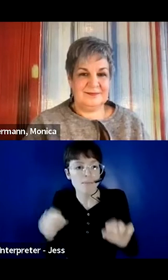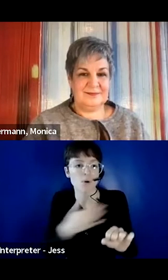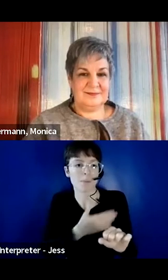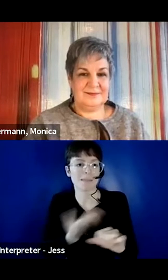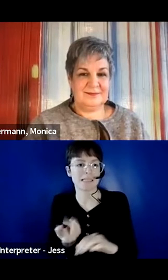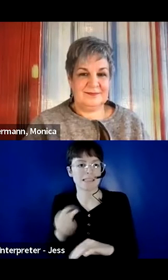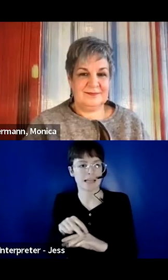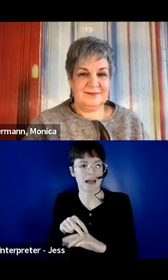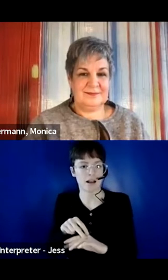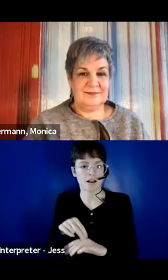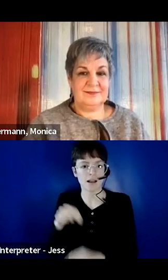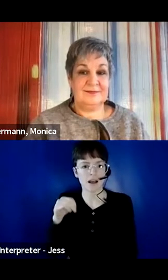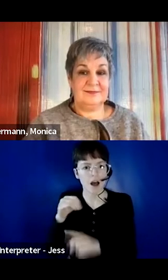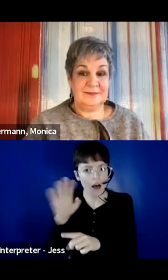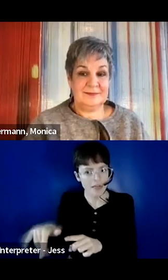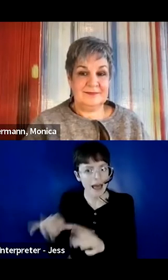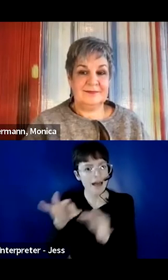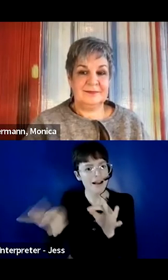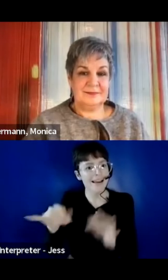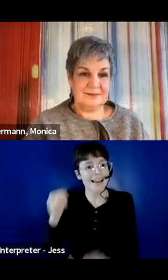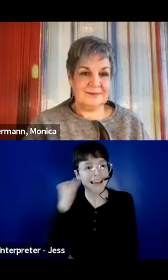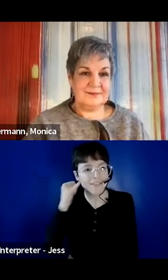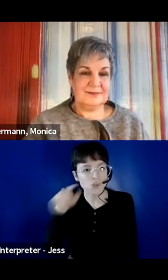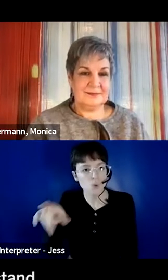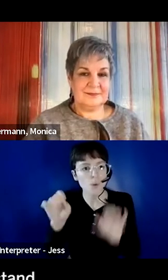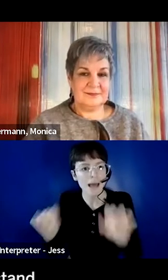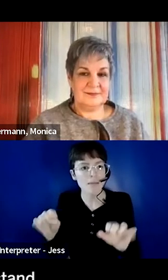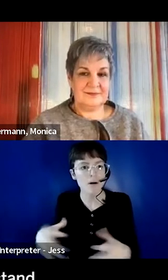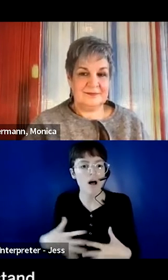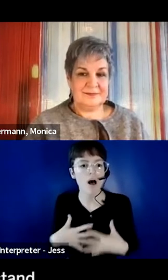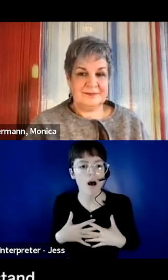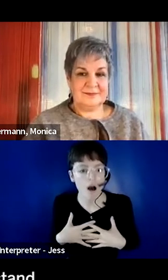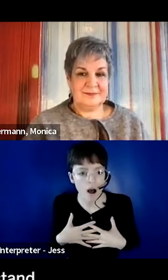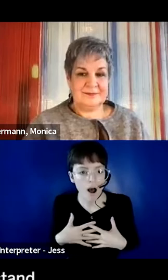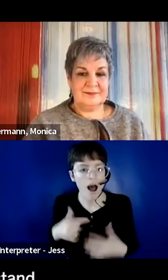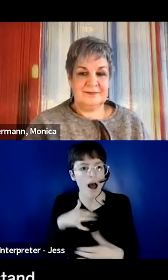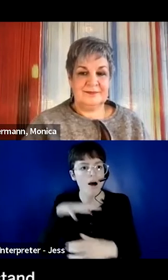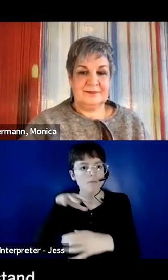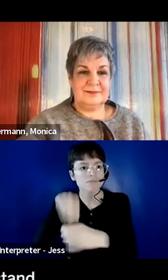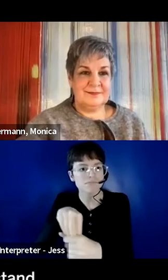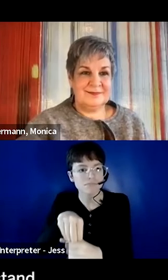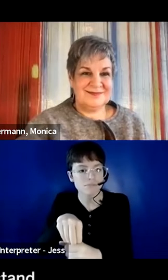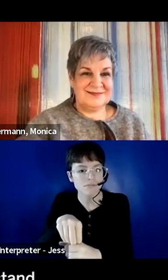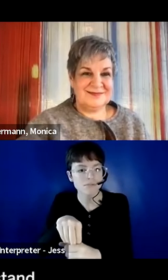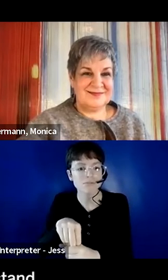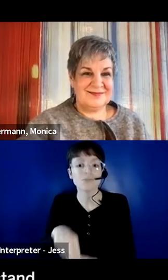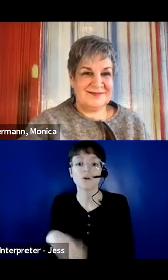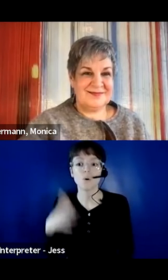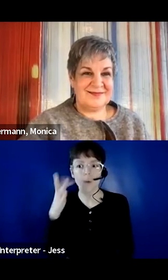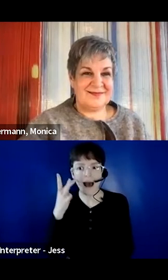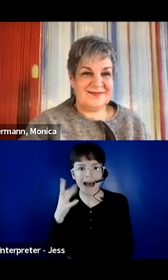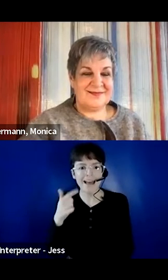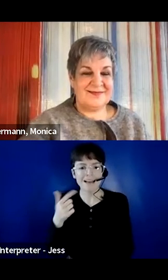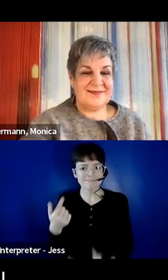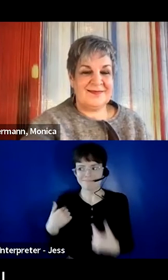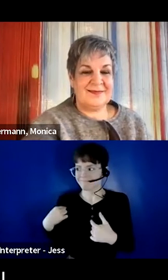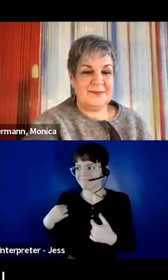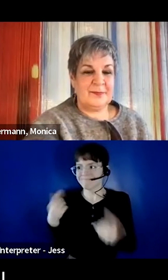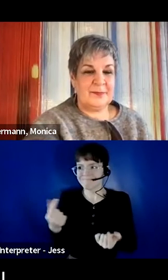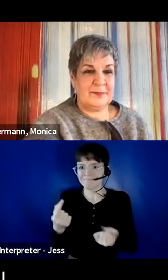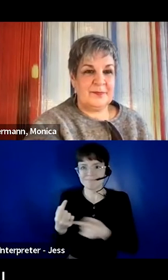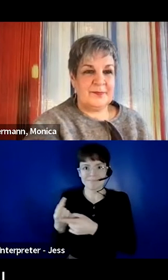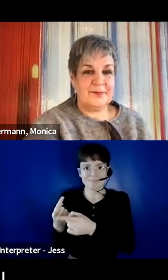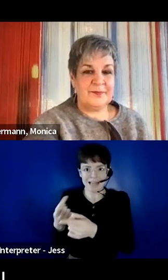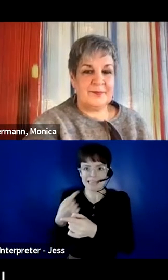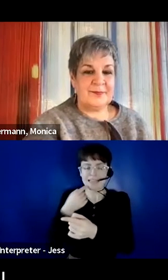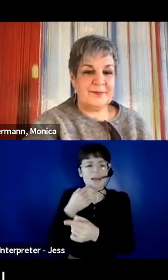tremendously impactful because it included me. I've always felt so awkward when everyone's asked to stand and I have to sit. And so